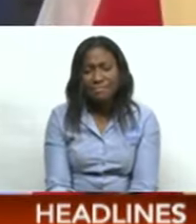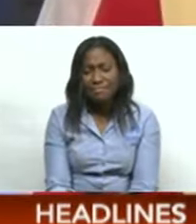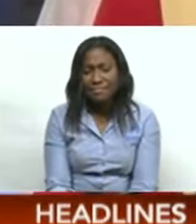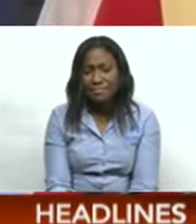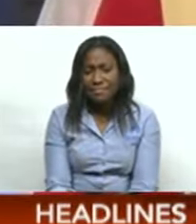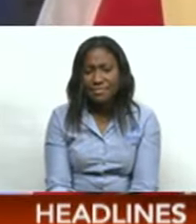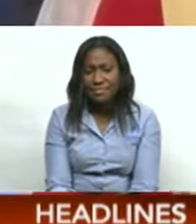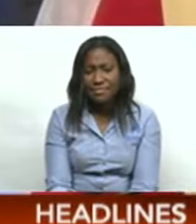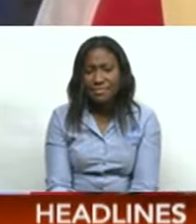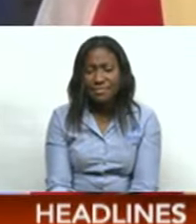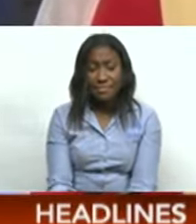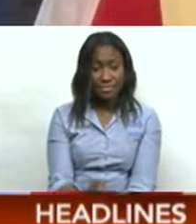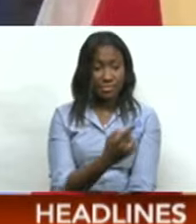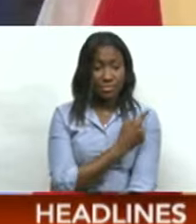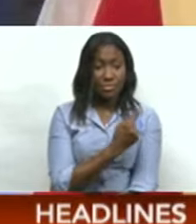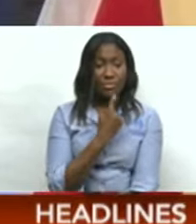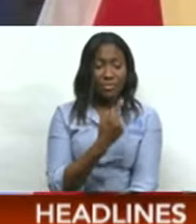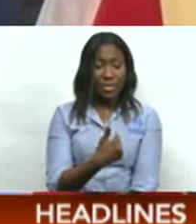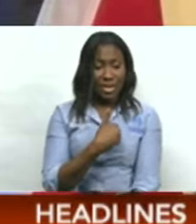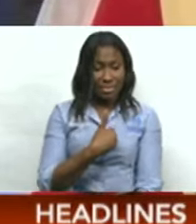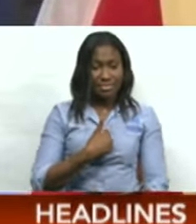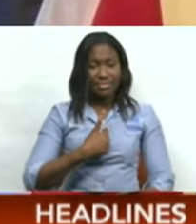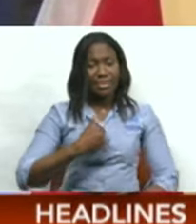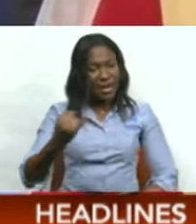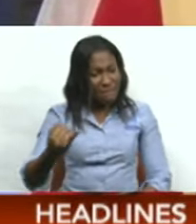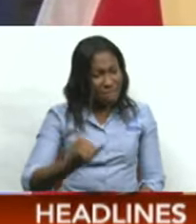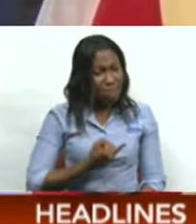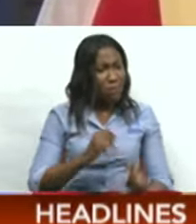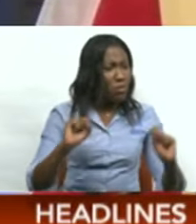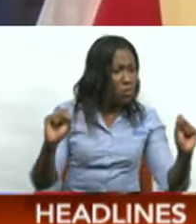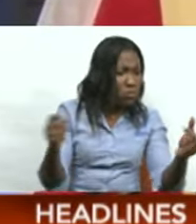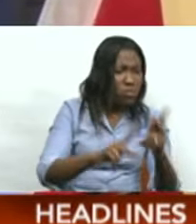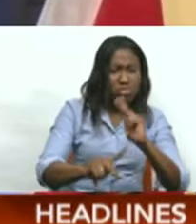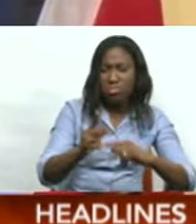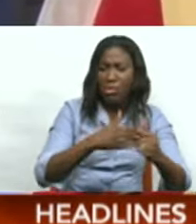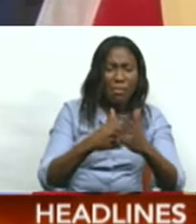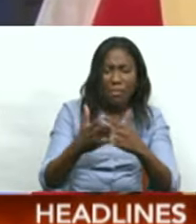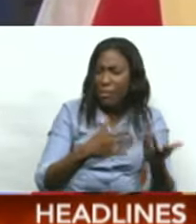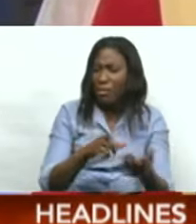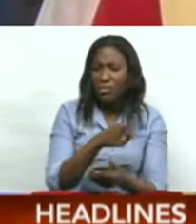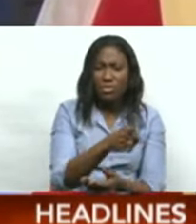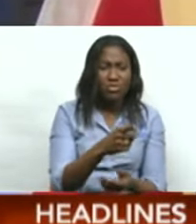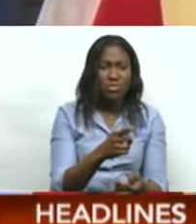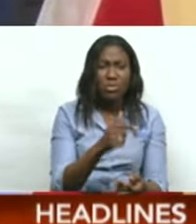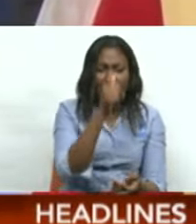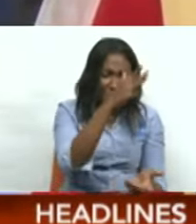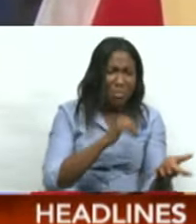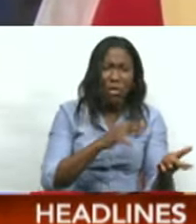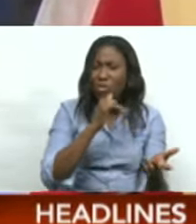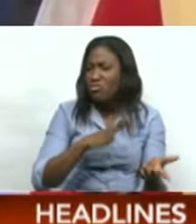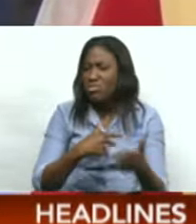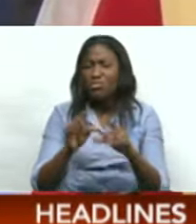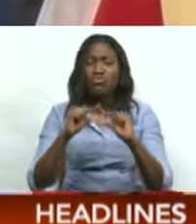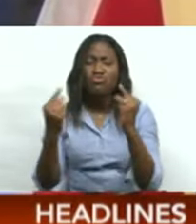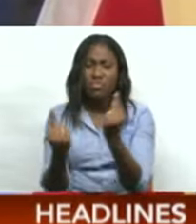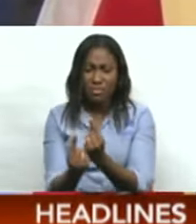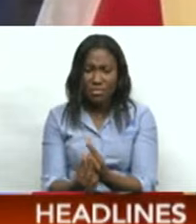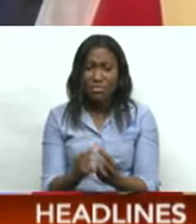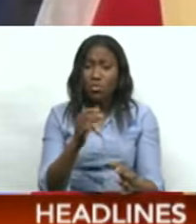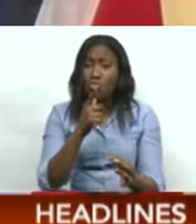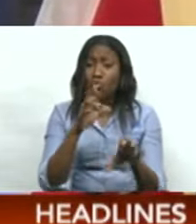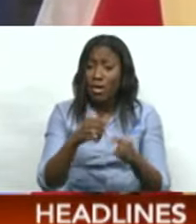And I invite the national community, wherever you are, if you could play any role in these communities,